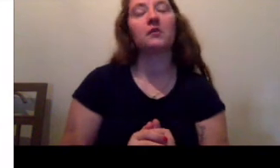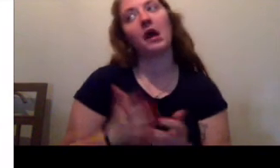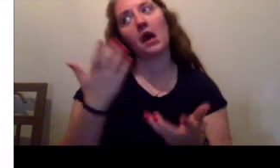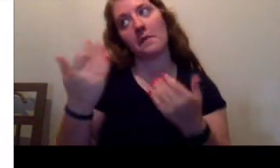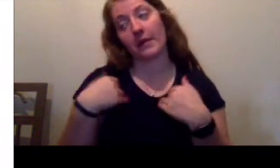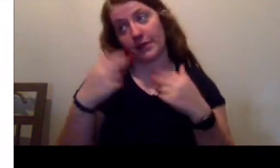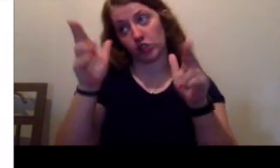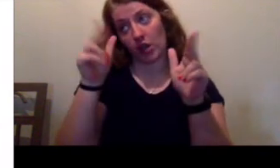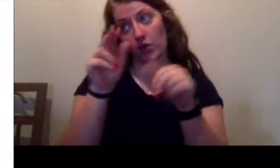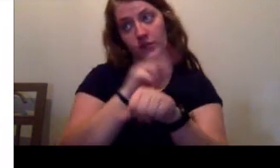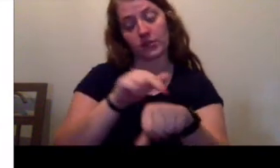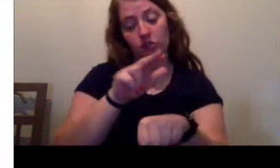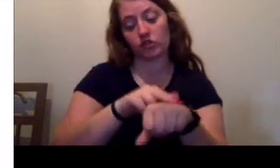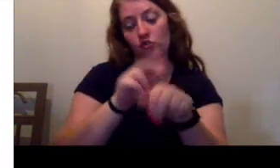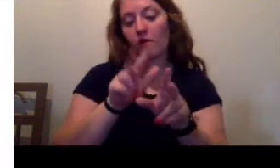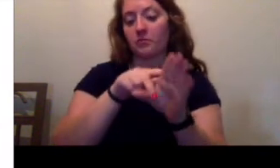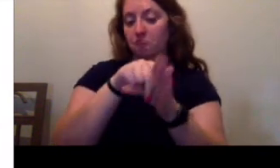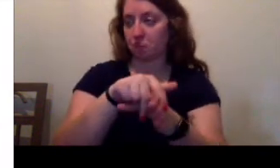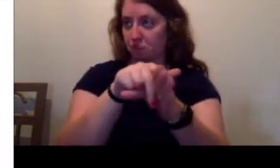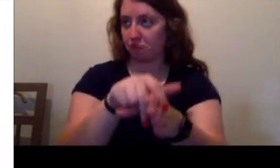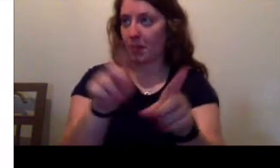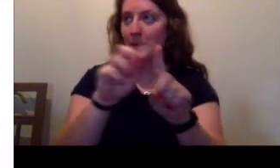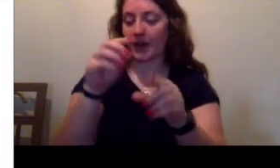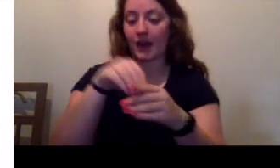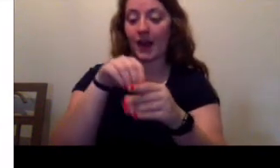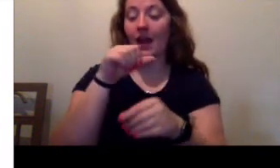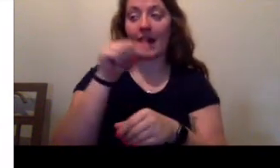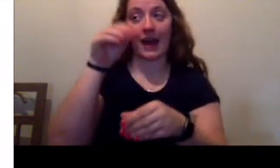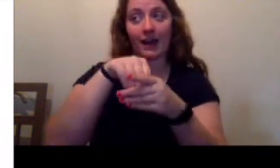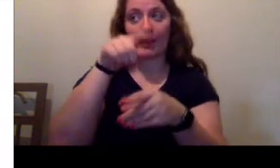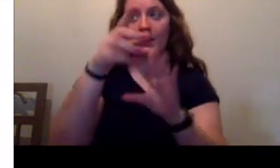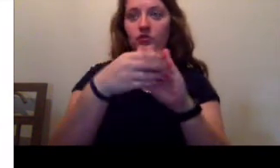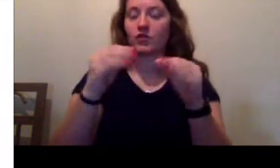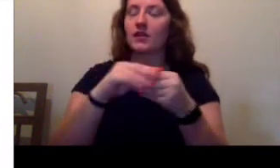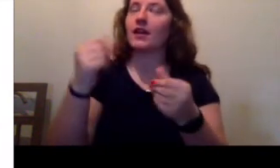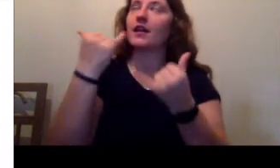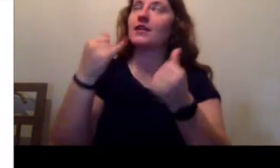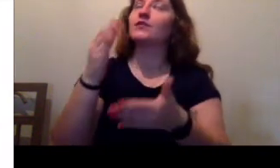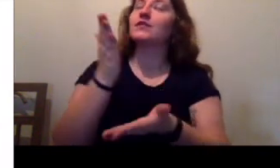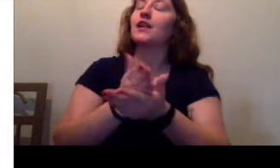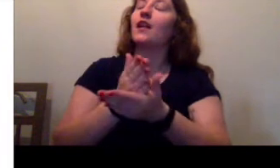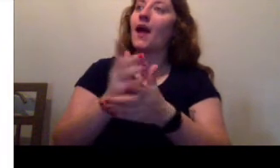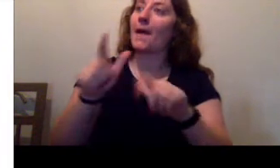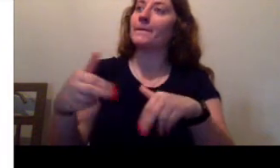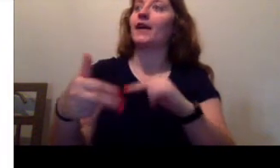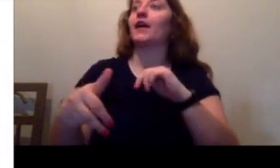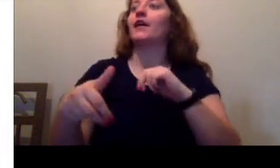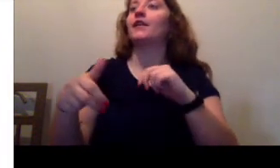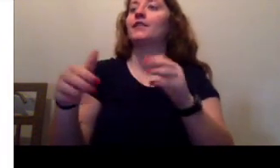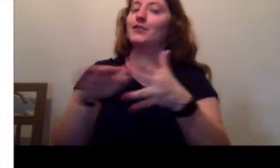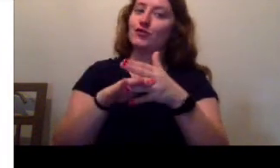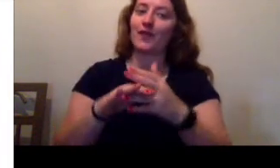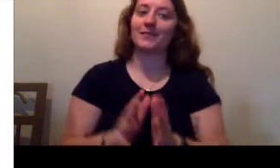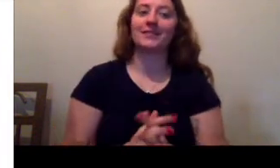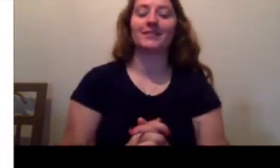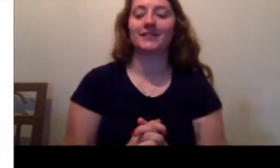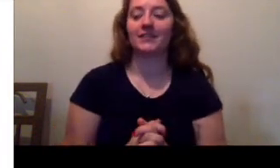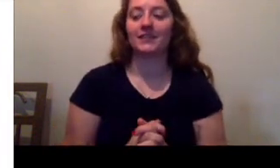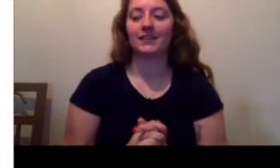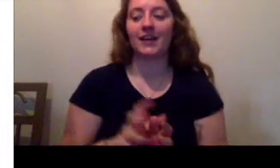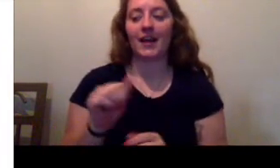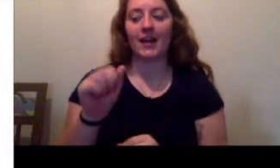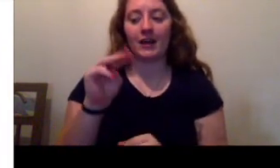horse that she rode sometimes, but not in this story. Now stop interrupting every minute. Anne-Marie smiled.